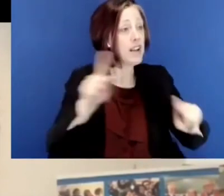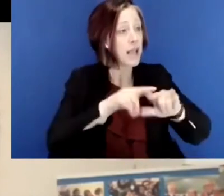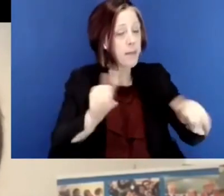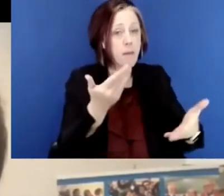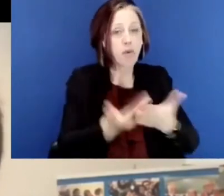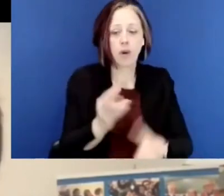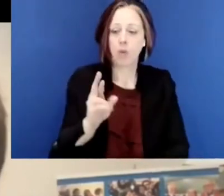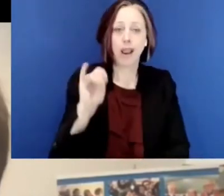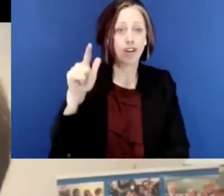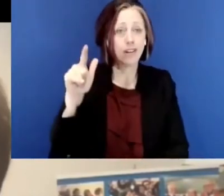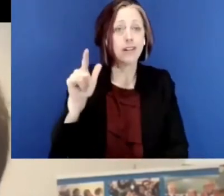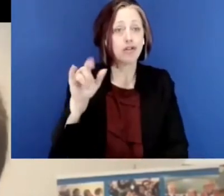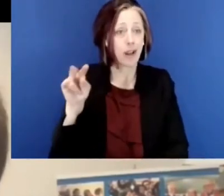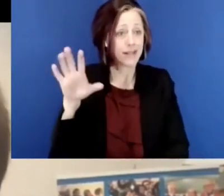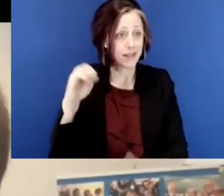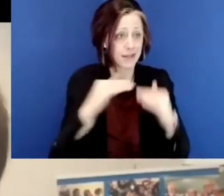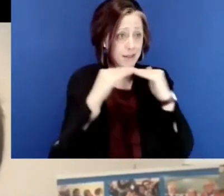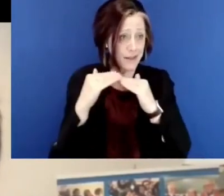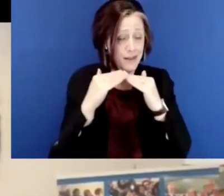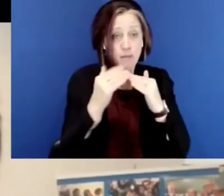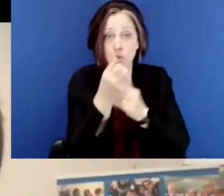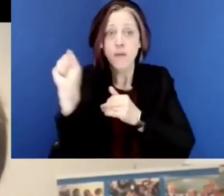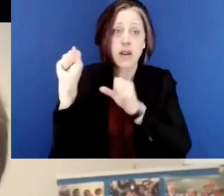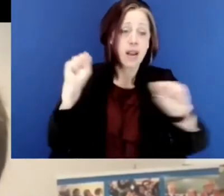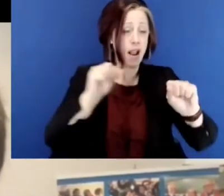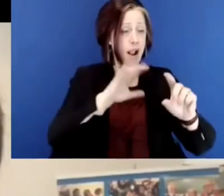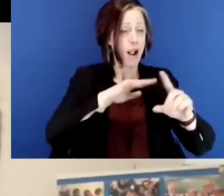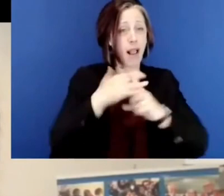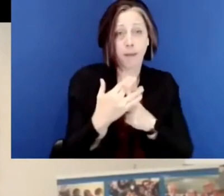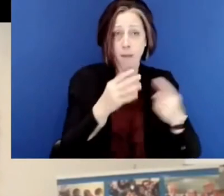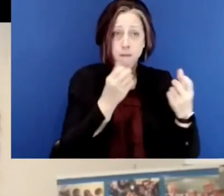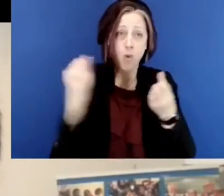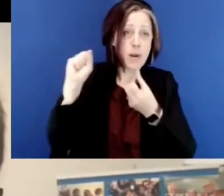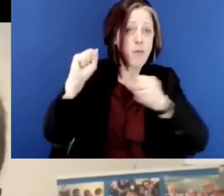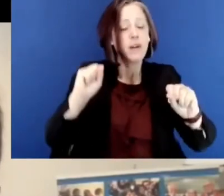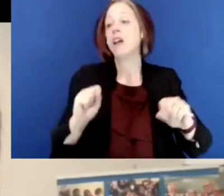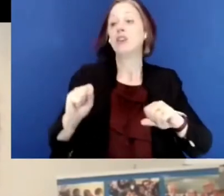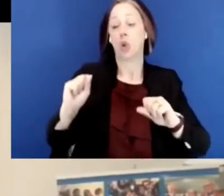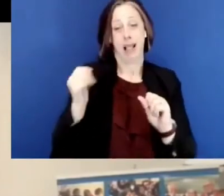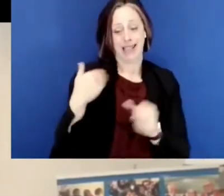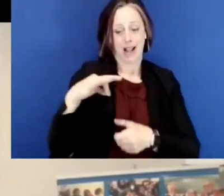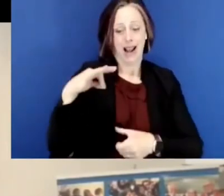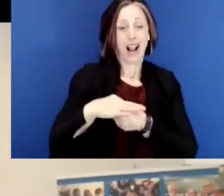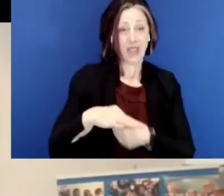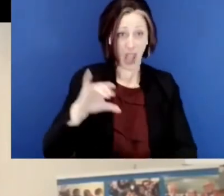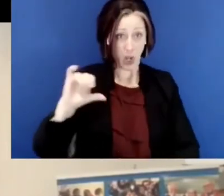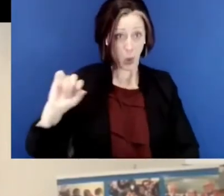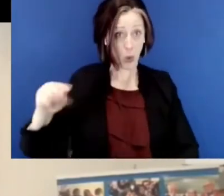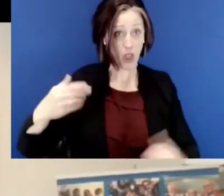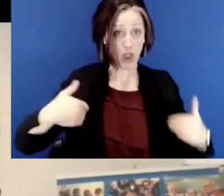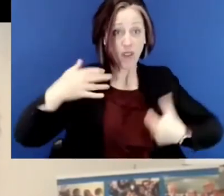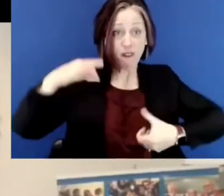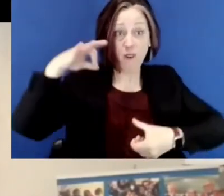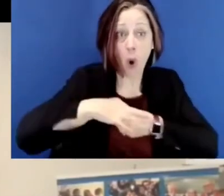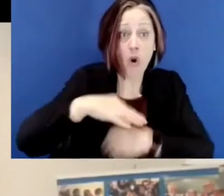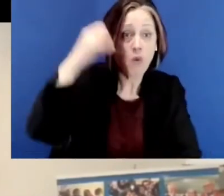change. It's also been the case in the racial justice movement and the climate movement. So in this last election, the youth vote was the